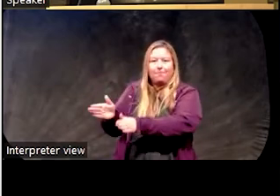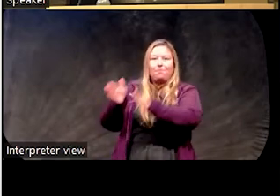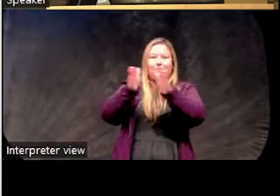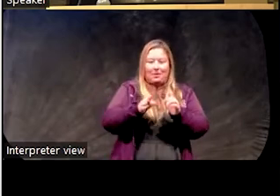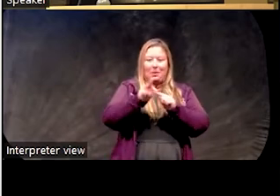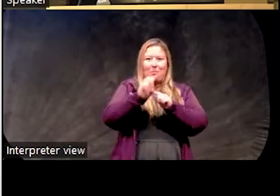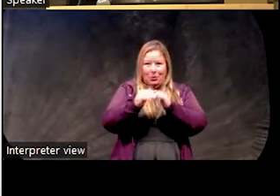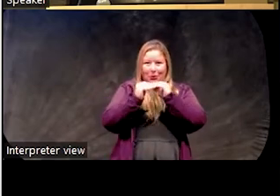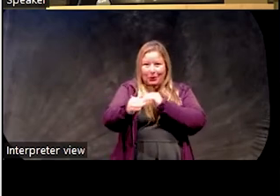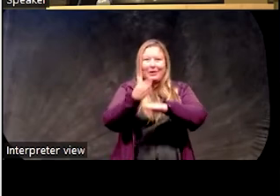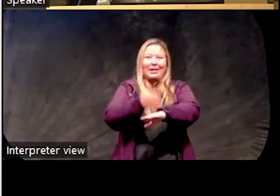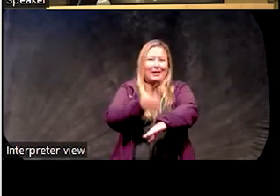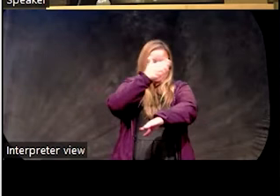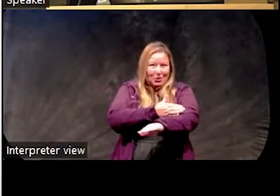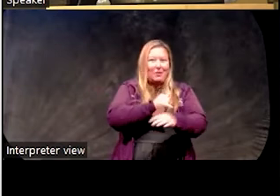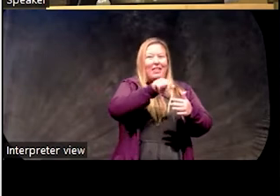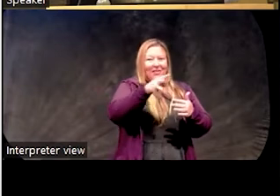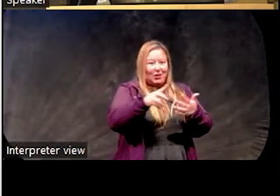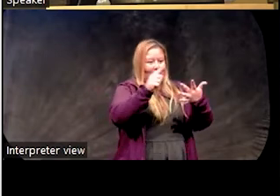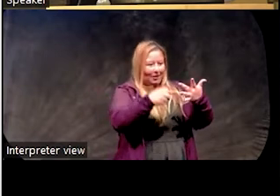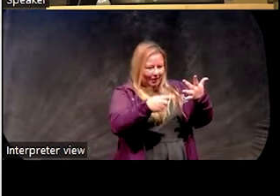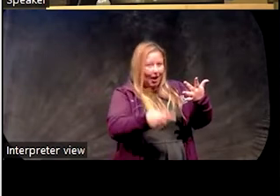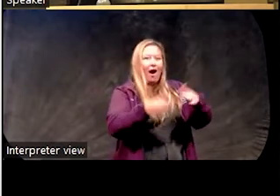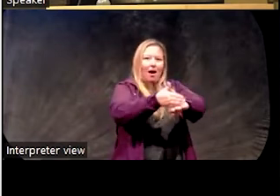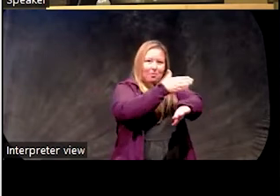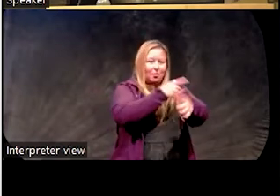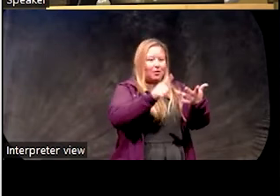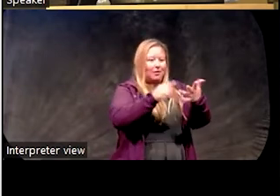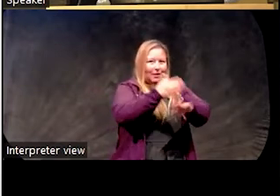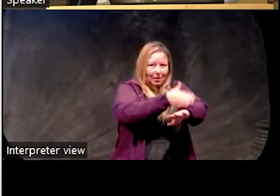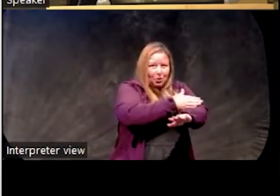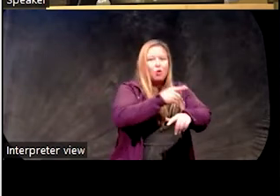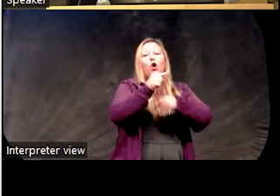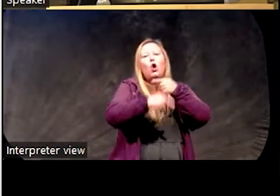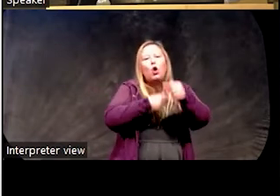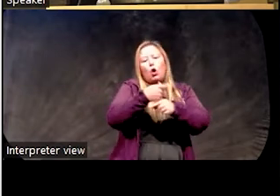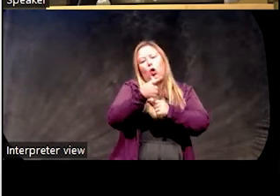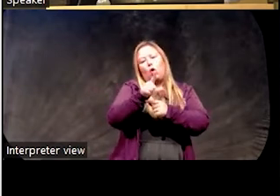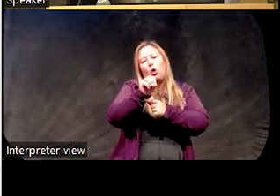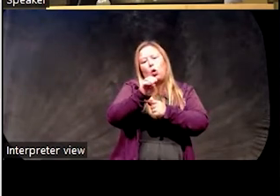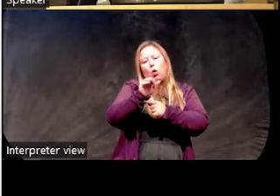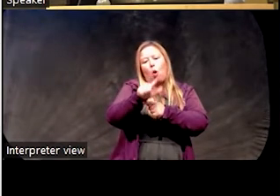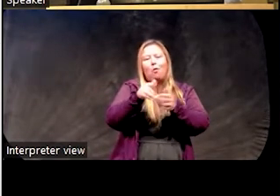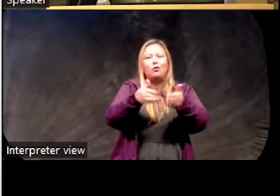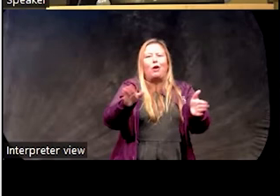improve mood and maybe a couple of other things on the way. So it's certainly global functioning if we were to measure that, et cetera.